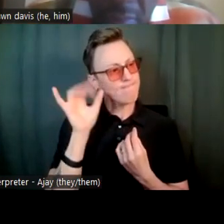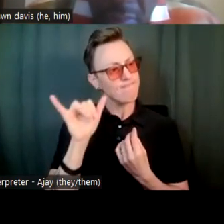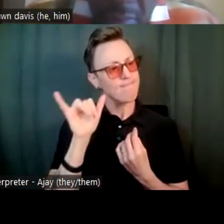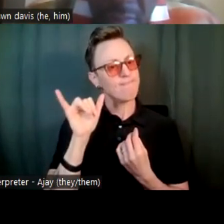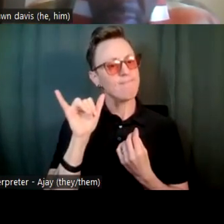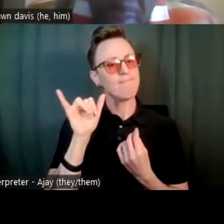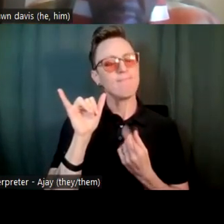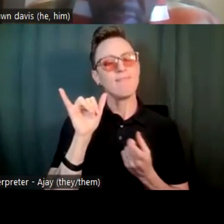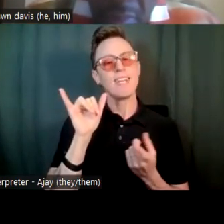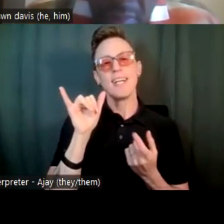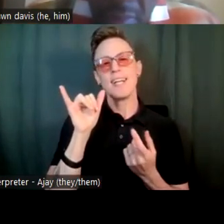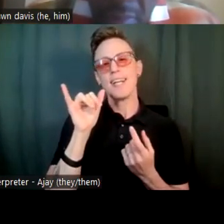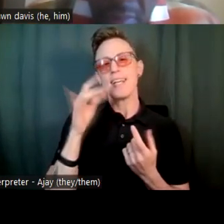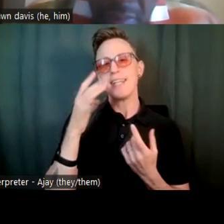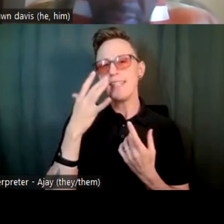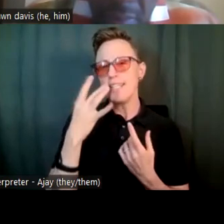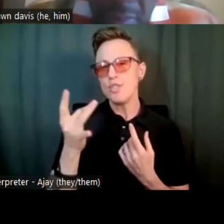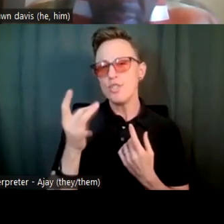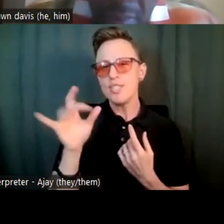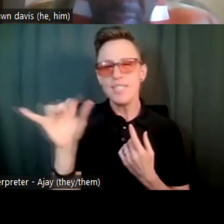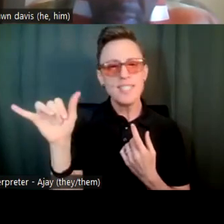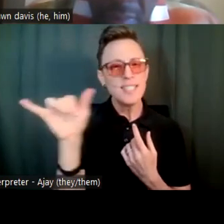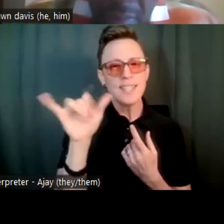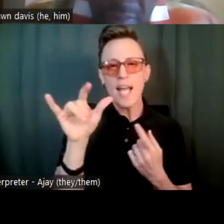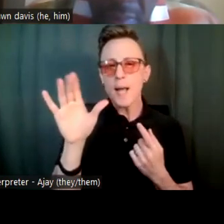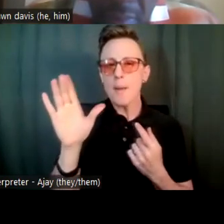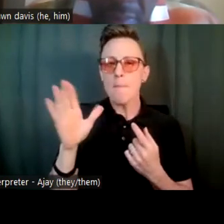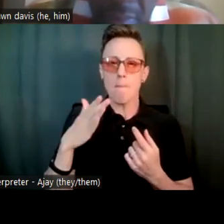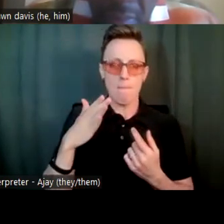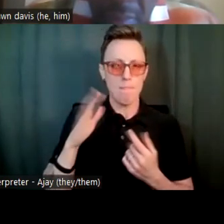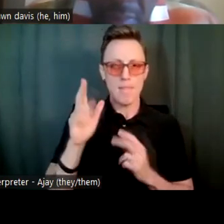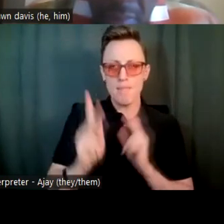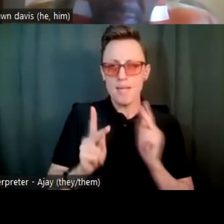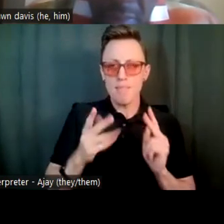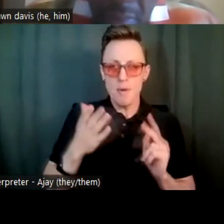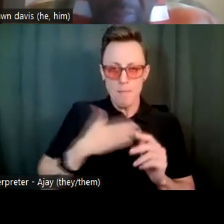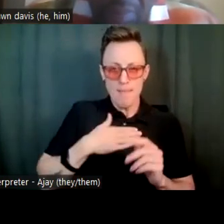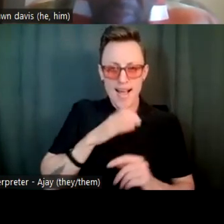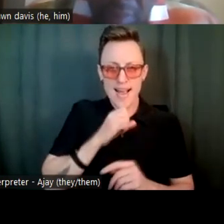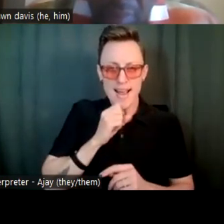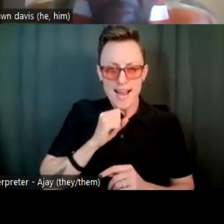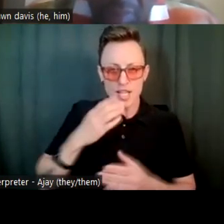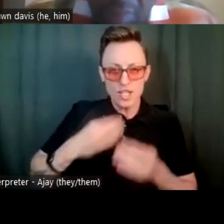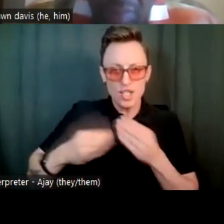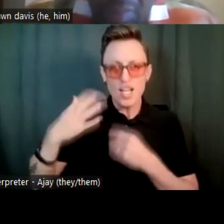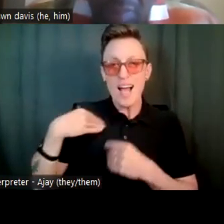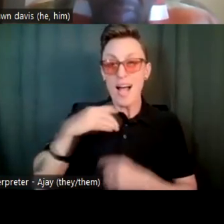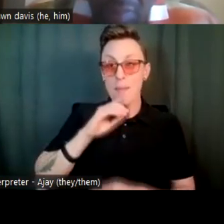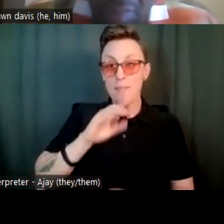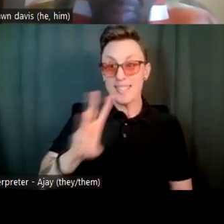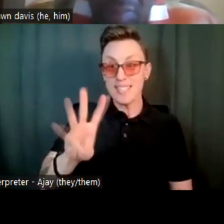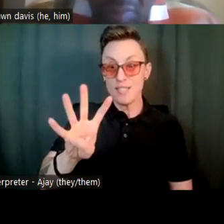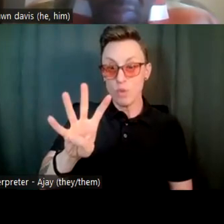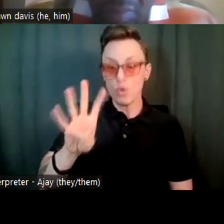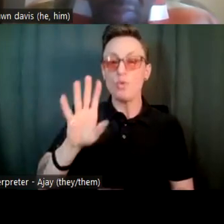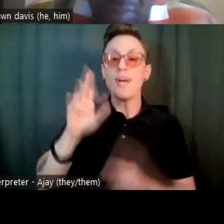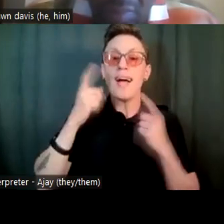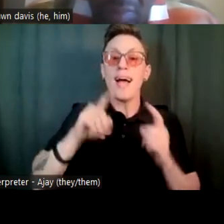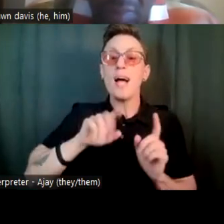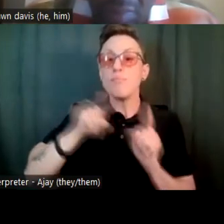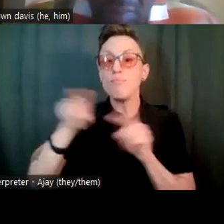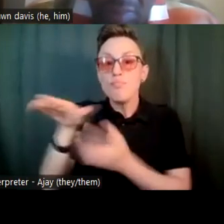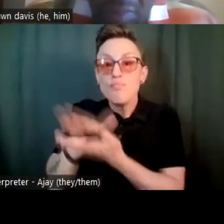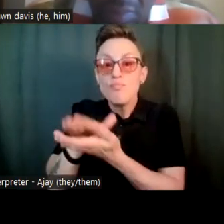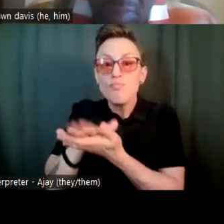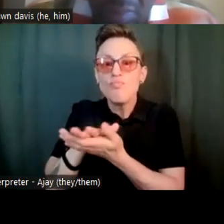was interesting because like many people of my era, I'm about 64 years old now. When I went to school, there weren't many